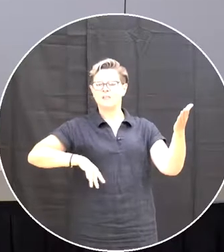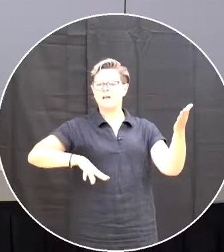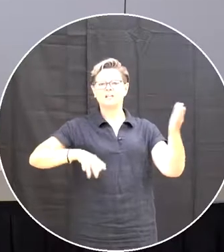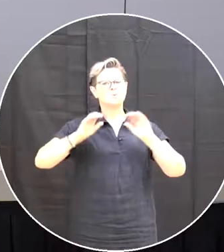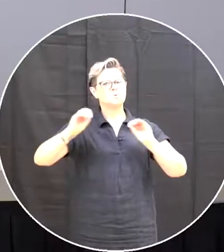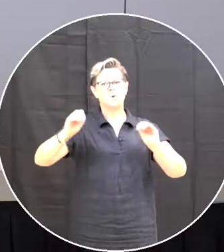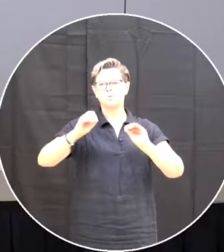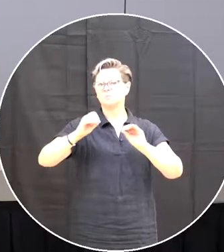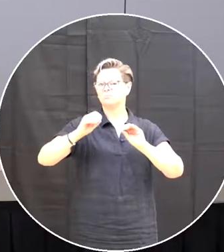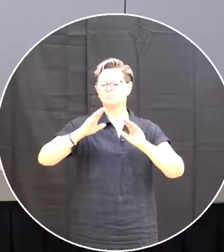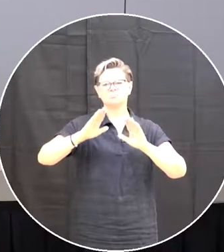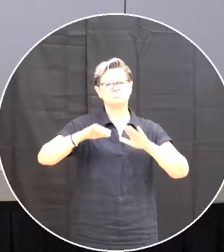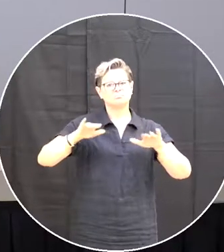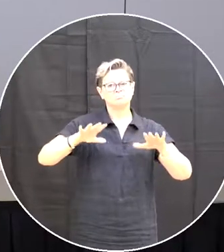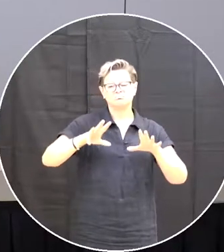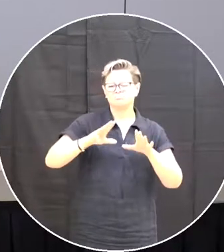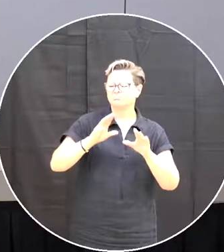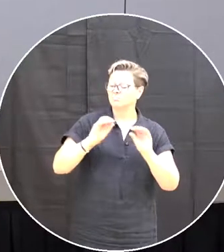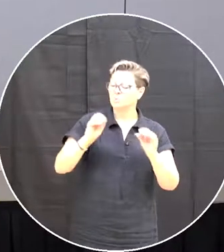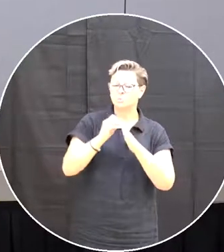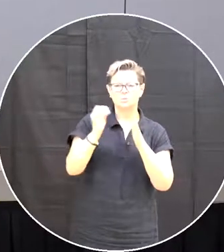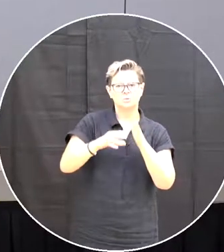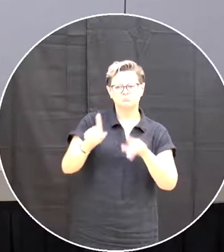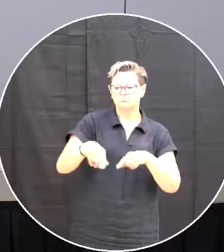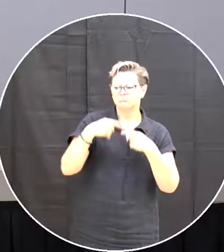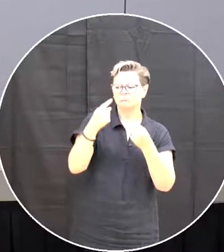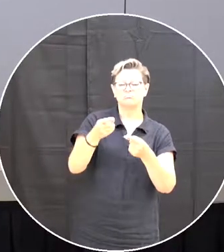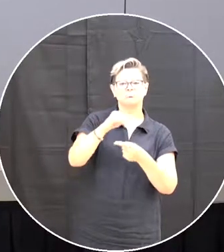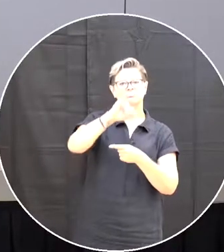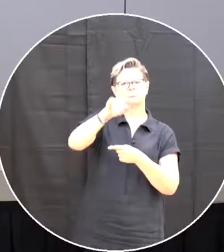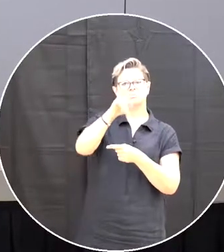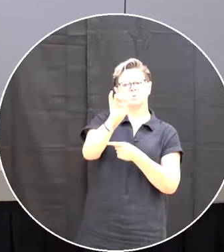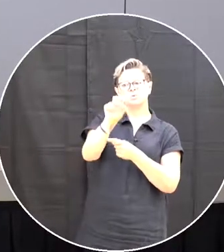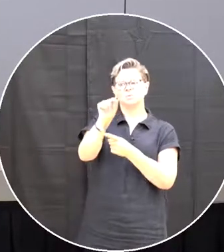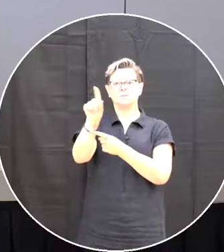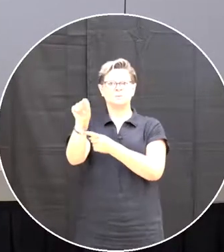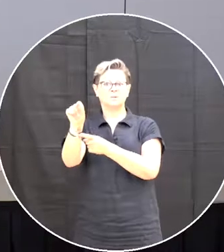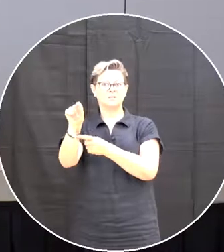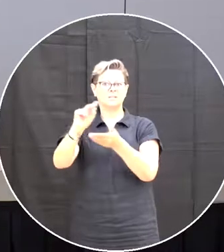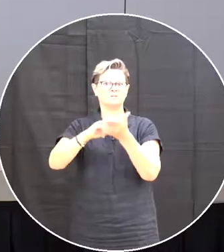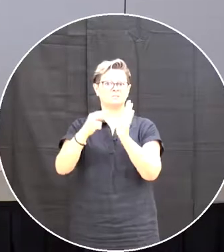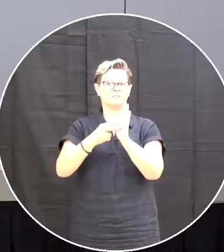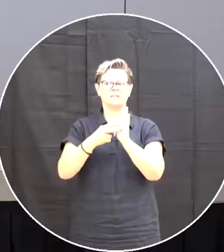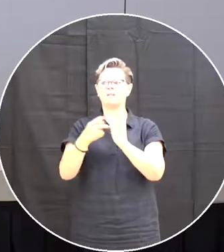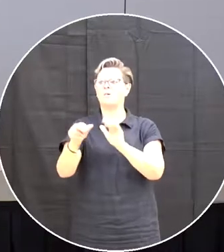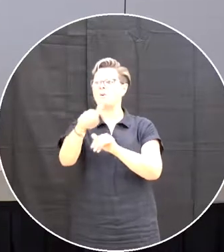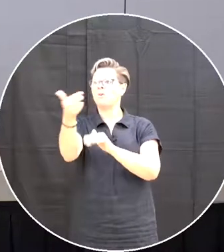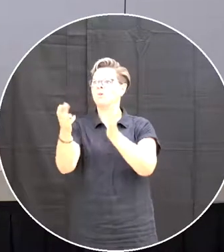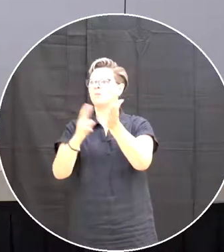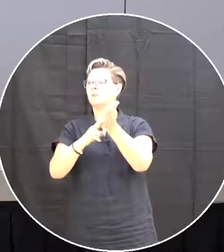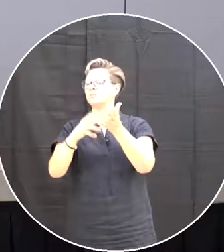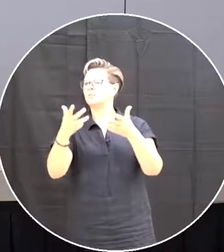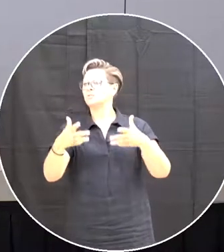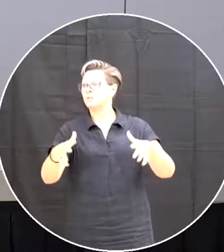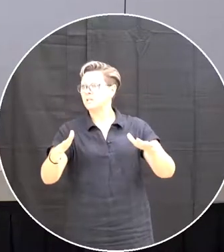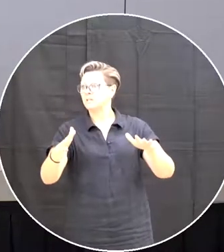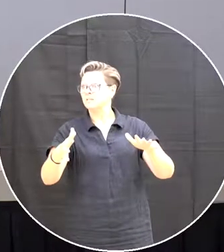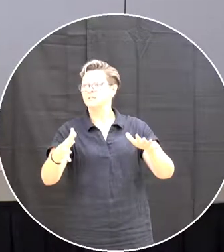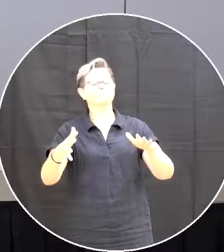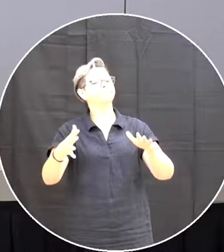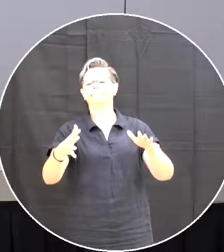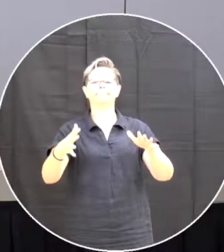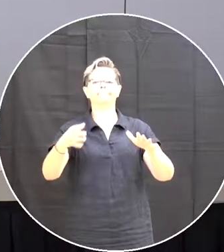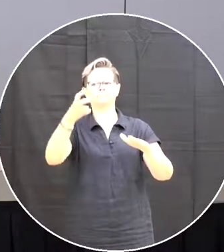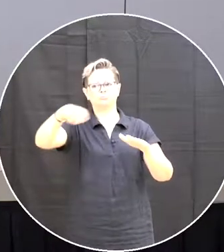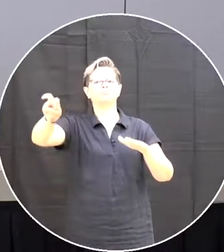attendance since june 20s june 2020 rather and no students register for the upcoming school year that is to whereas be it